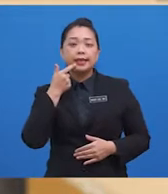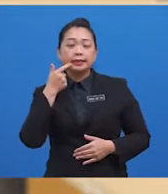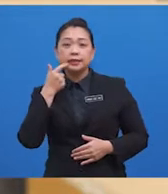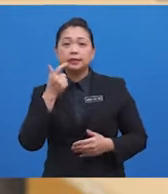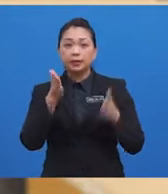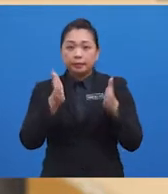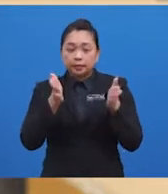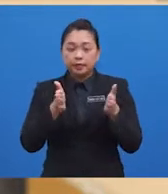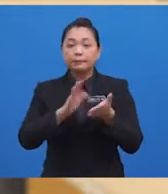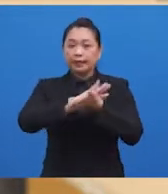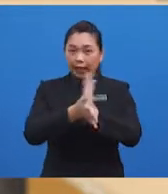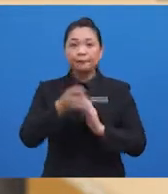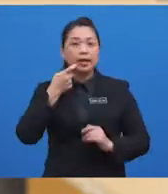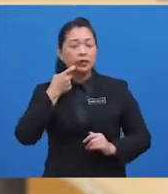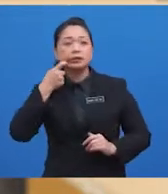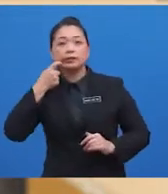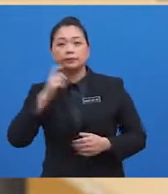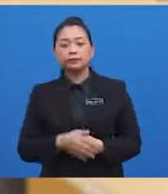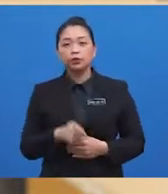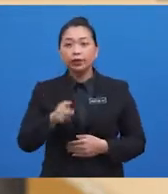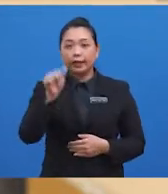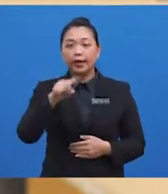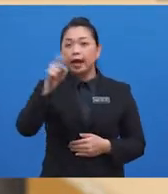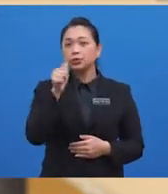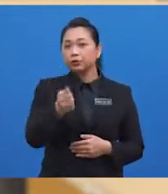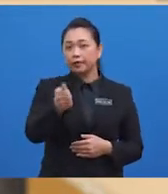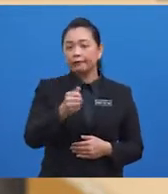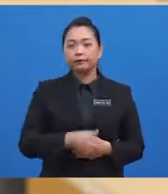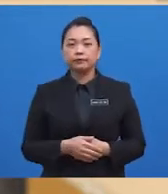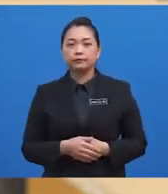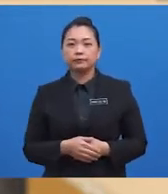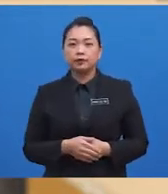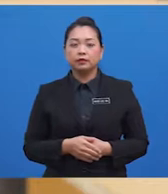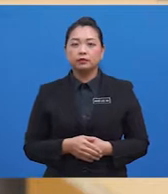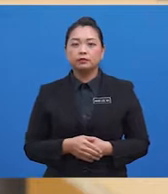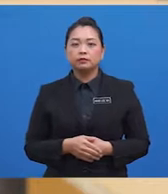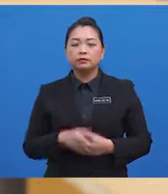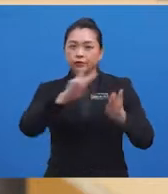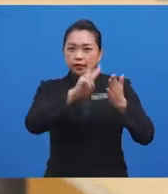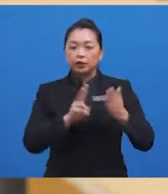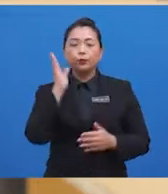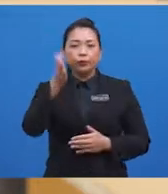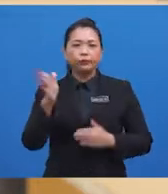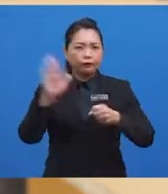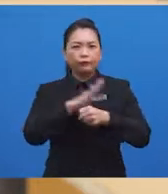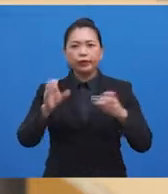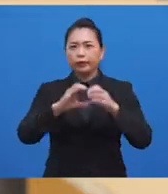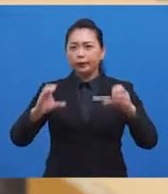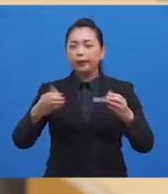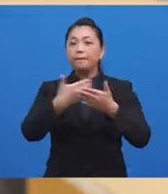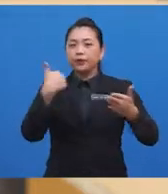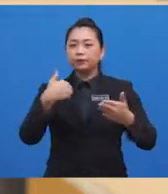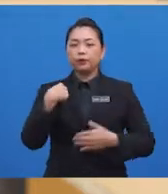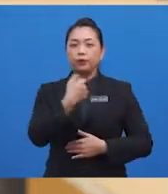These are the signpost questions that you can ask yourself. For the next text, a reader will need to fully comprehend the text before